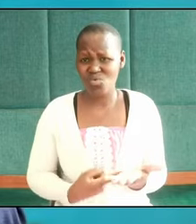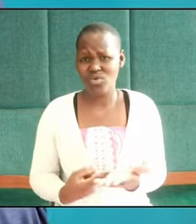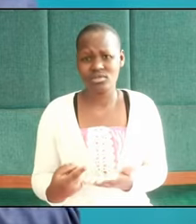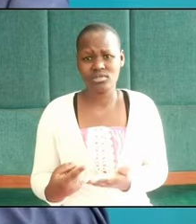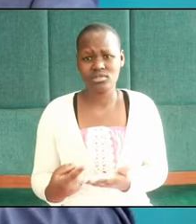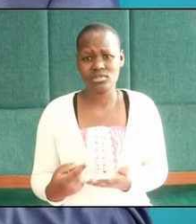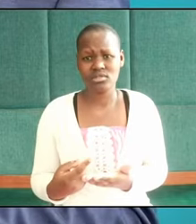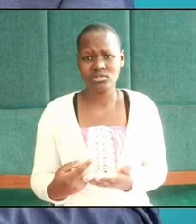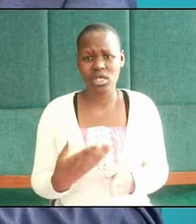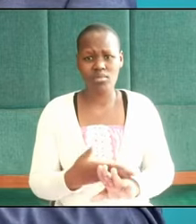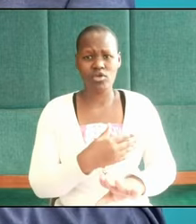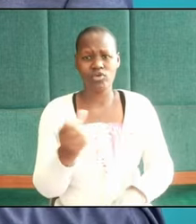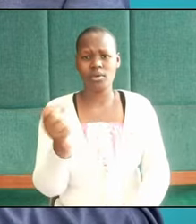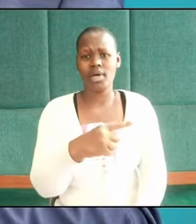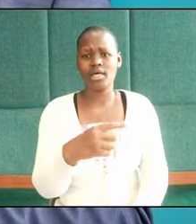before the month end,